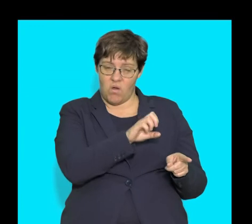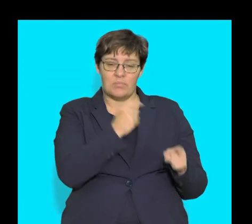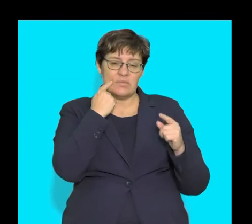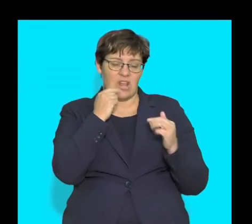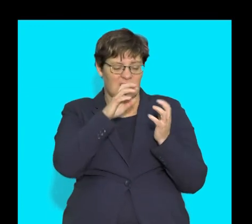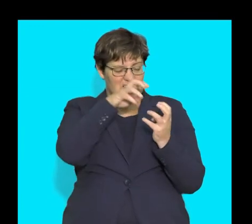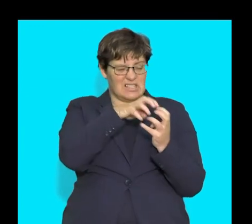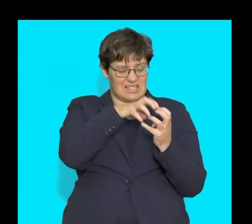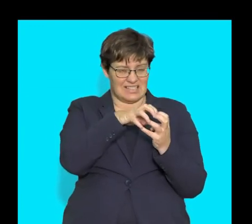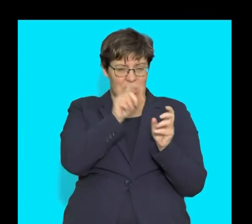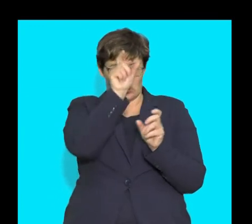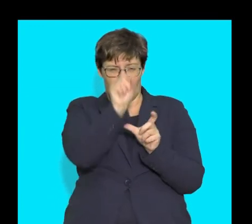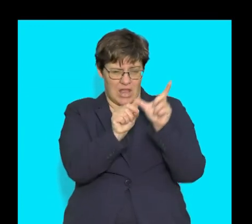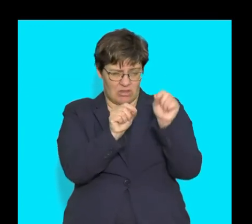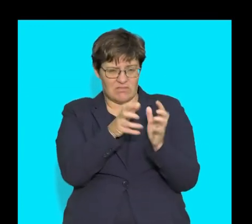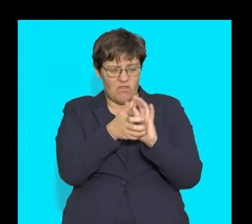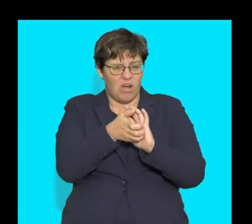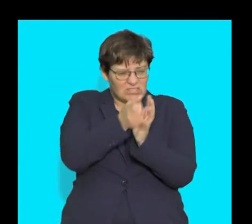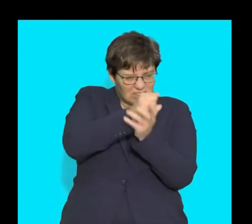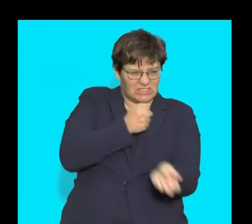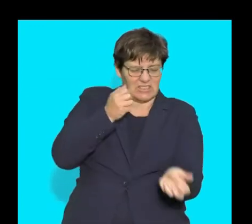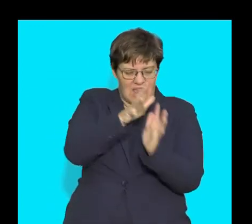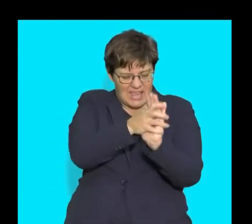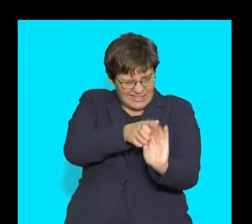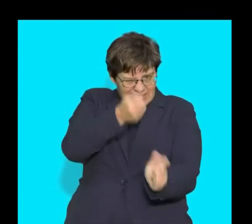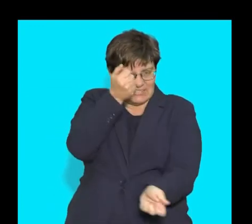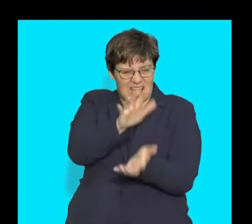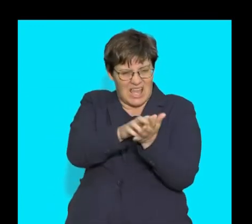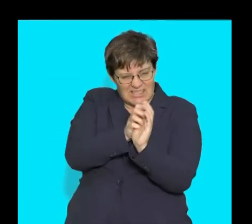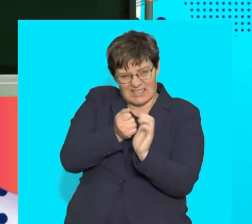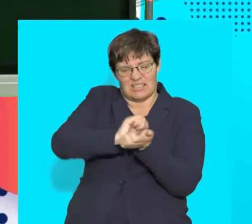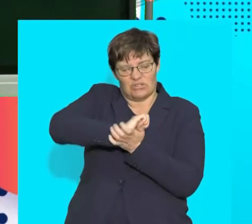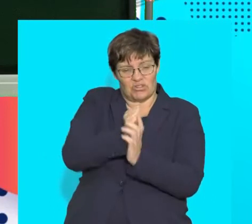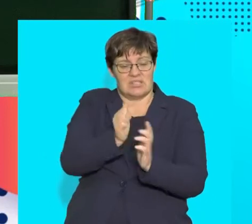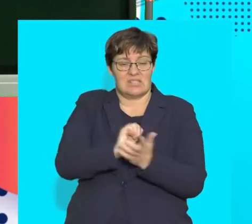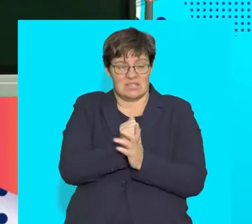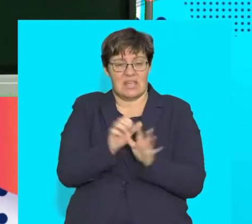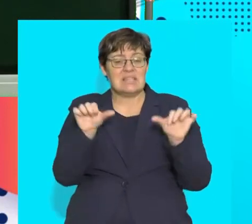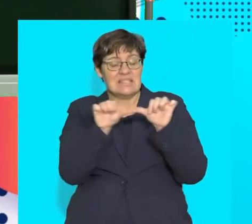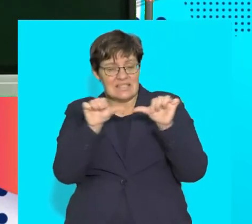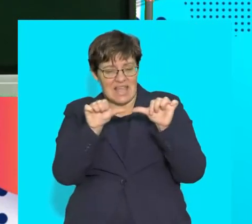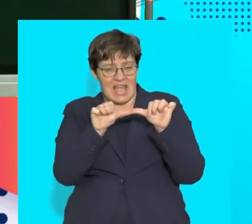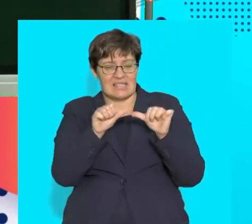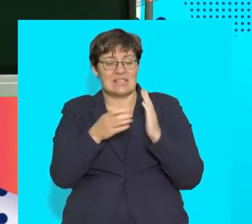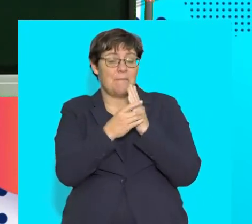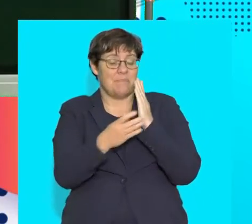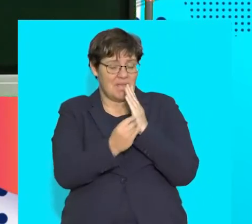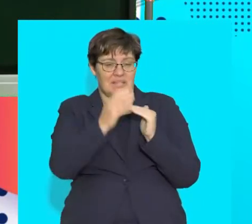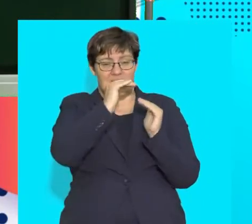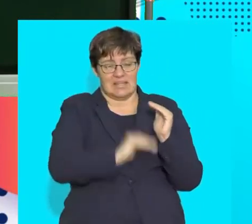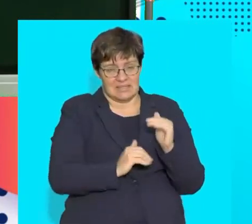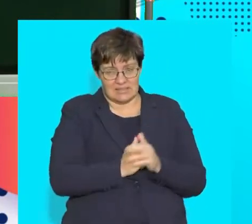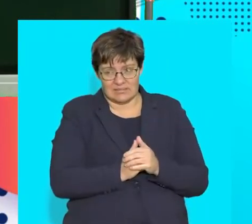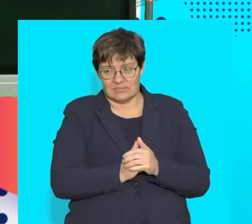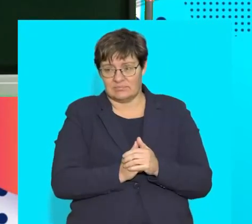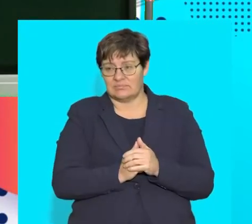carnivore, we can see these sharp triangular teeth that are there for crushing and biting and reducing the size of